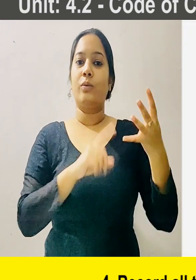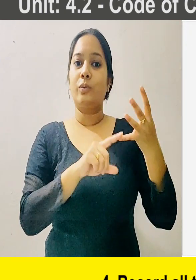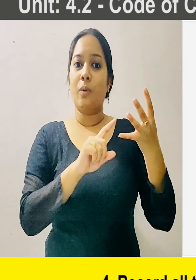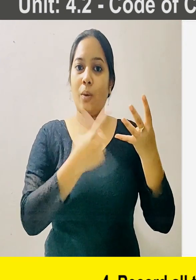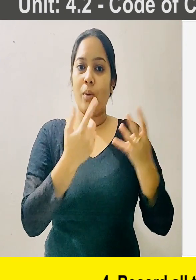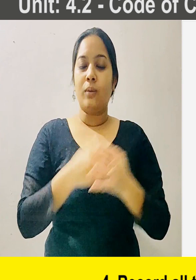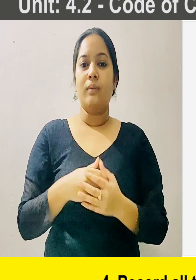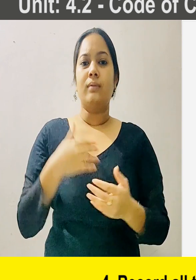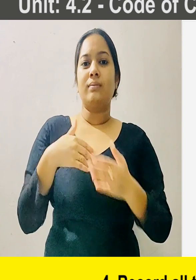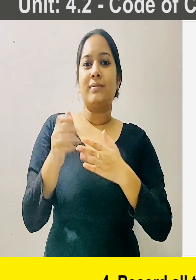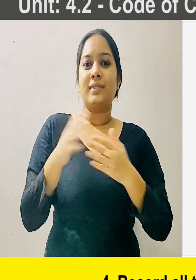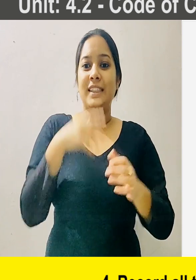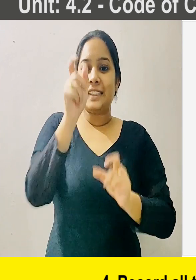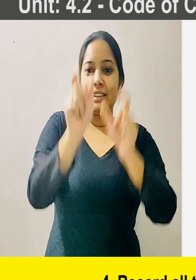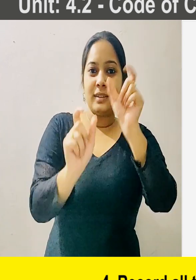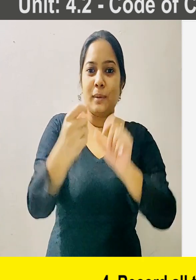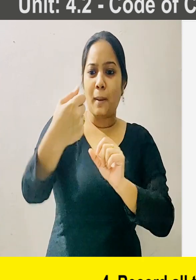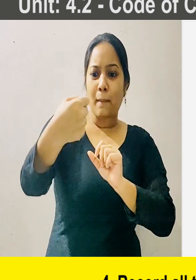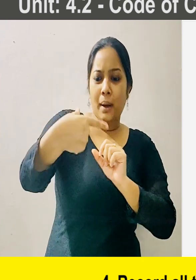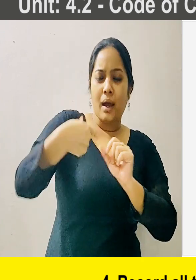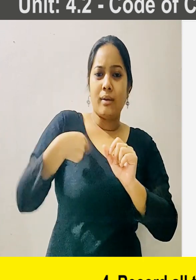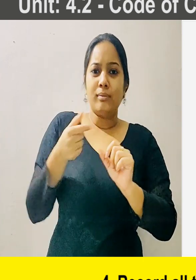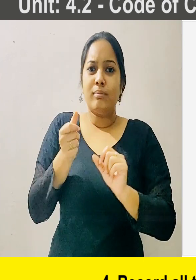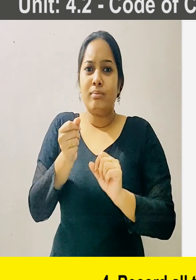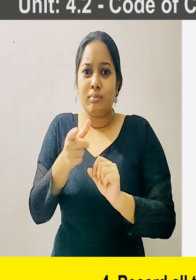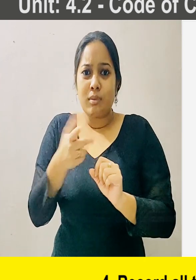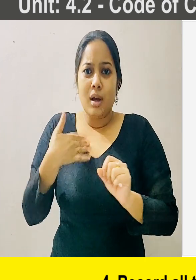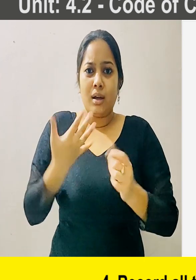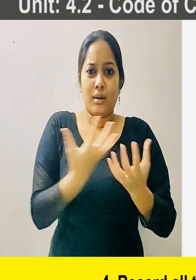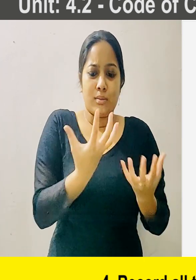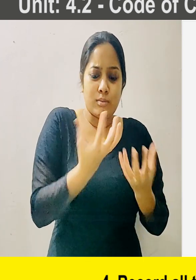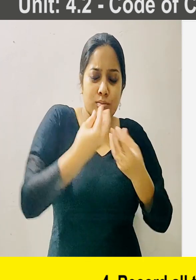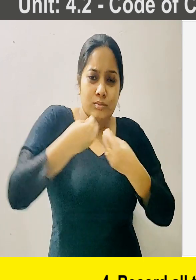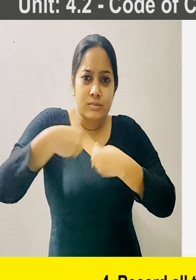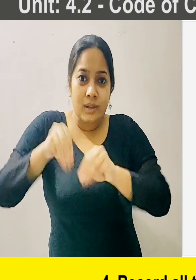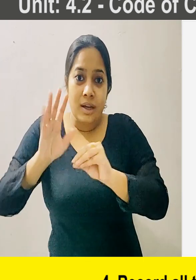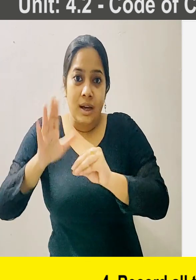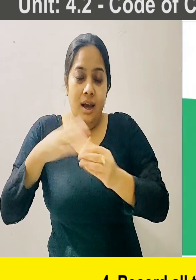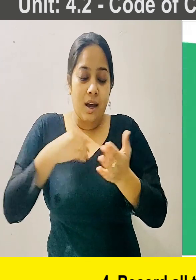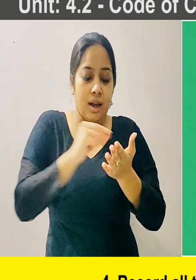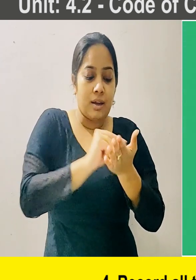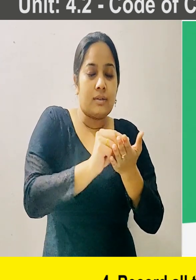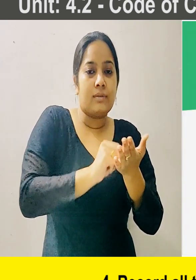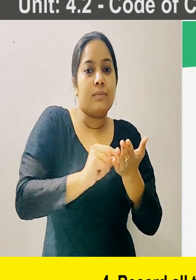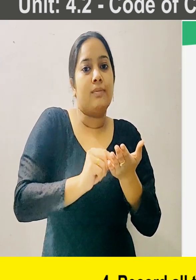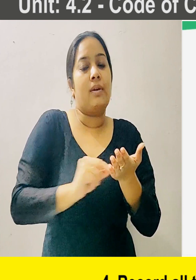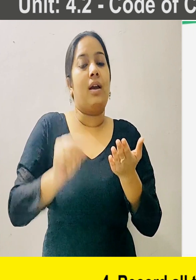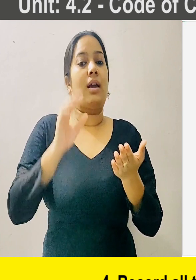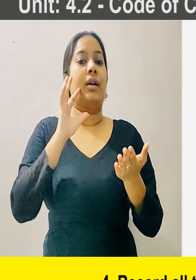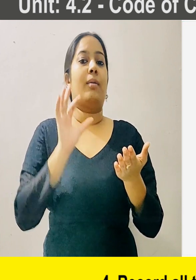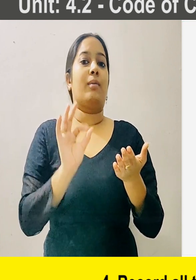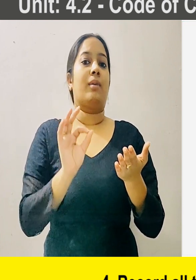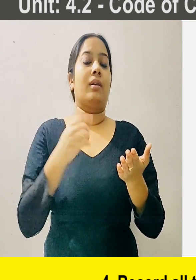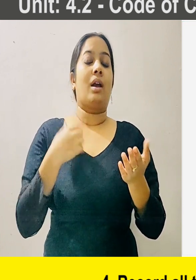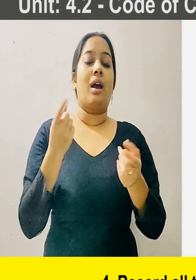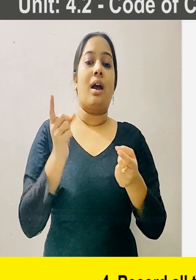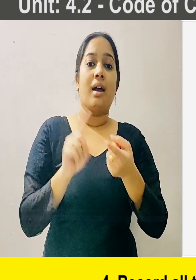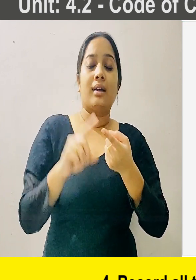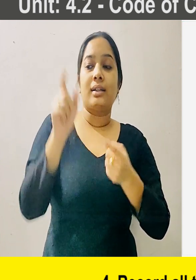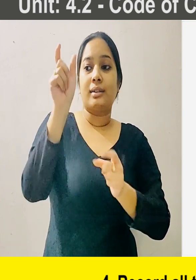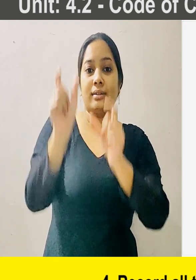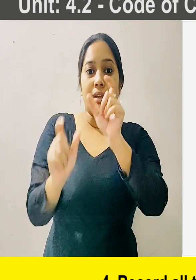4. Record all transactions immediately, including purchases too. If the customer has bought